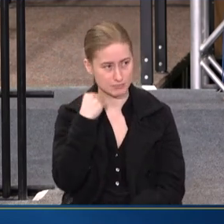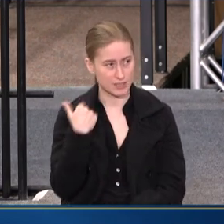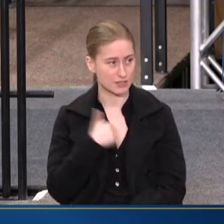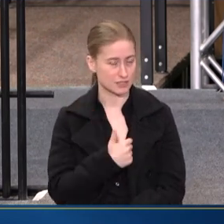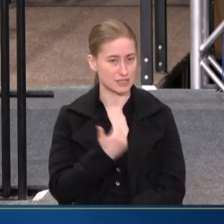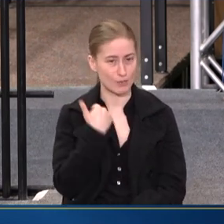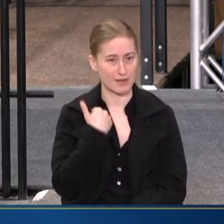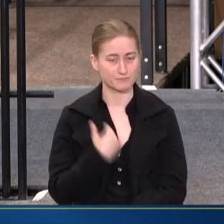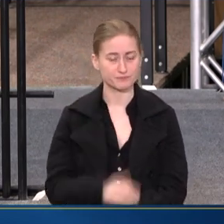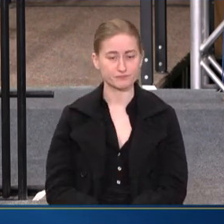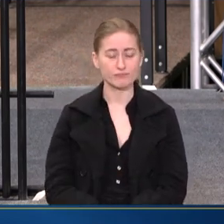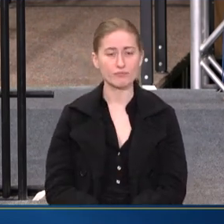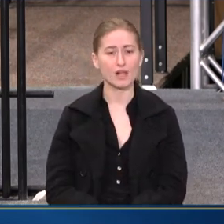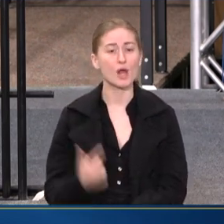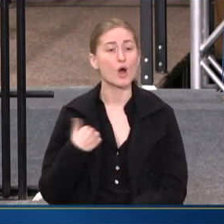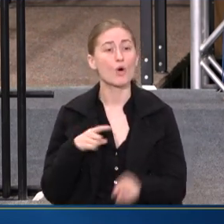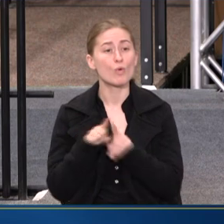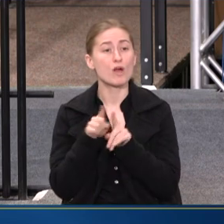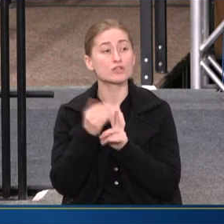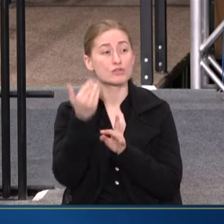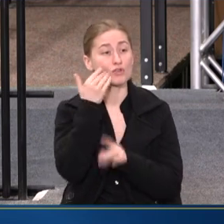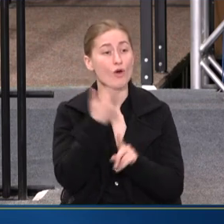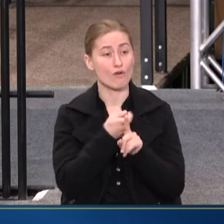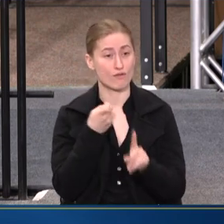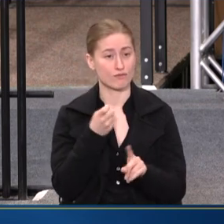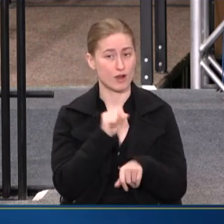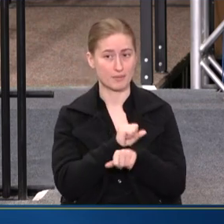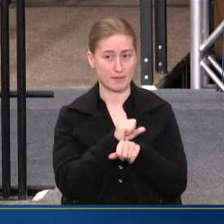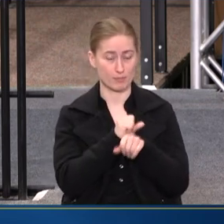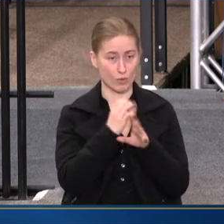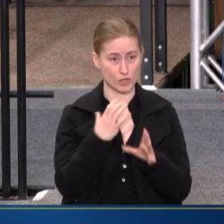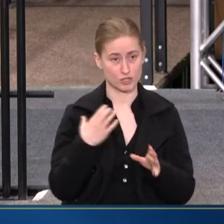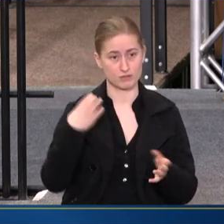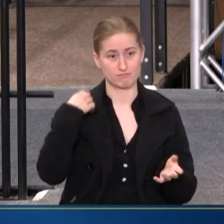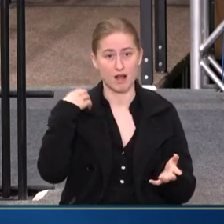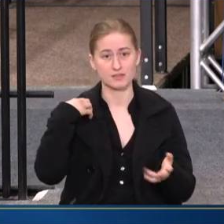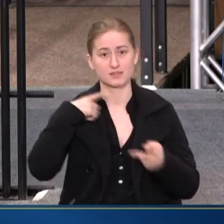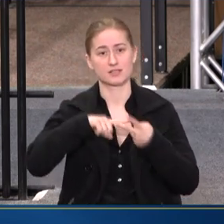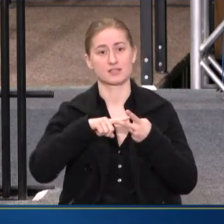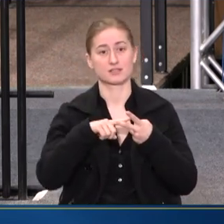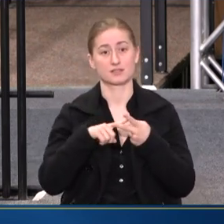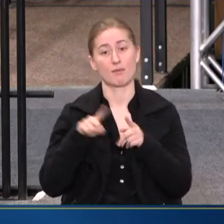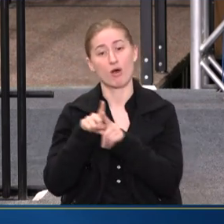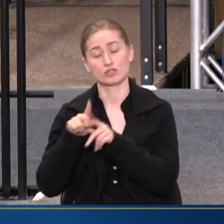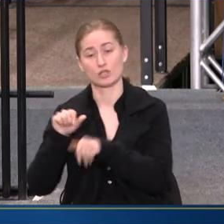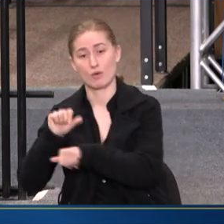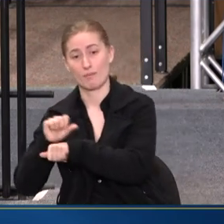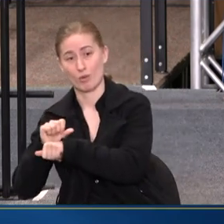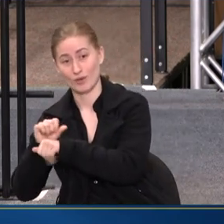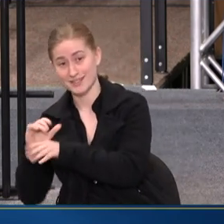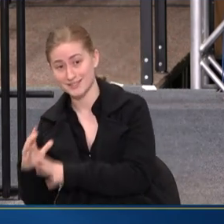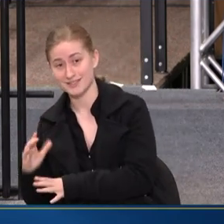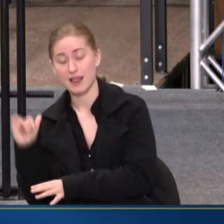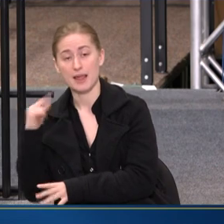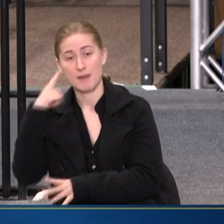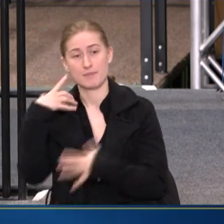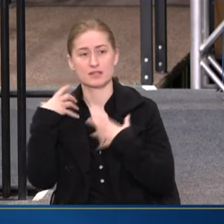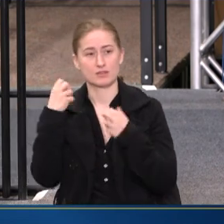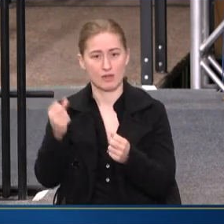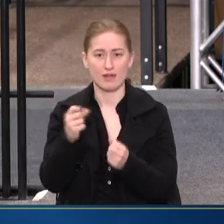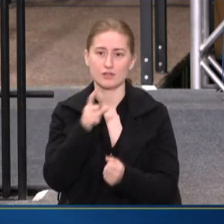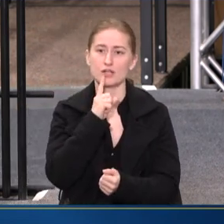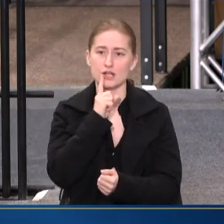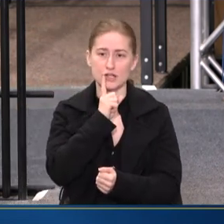THAT WE HAVE. AND WE ALSO KNOW FROM EMPLOYERS AND EMPLOYEES ALIKE THAT MENTAL HEALTH HAS BEEN AT THE